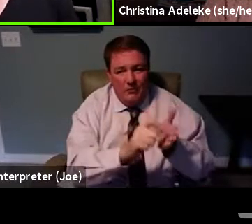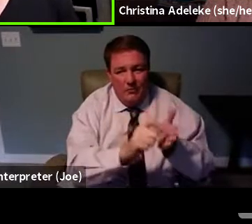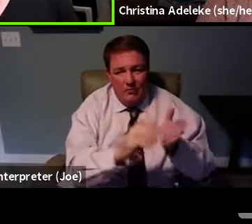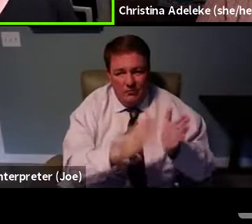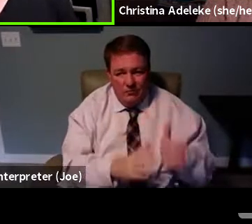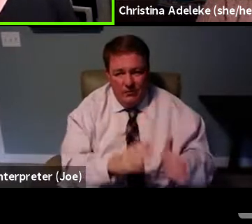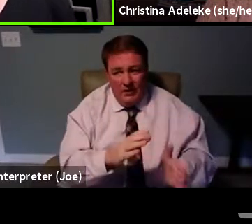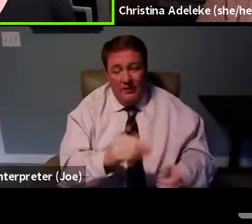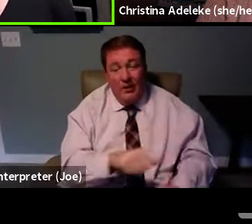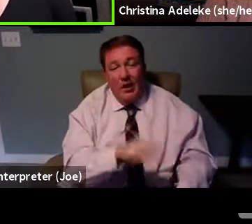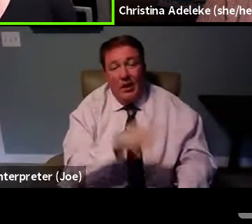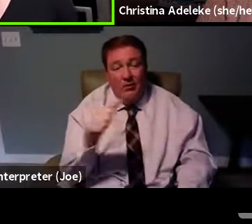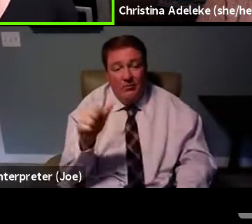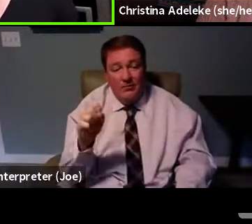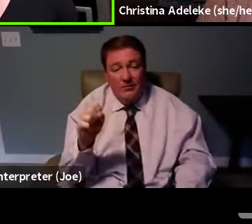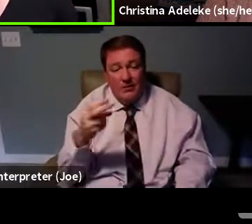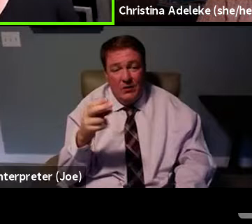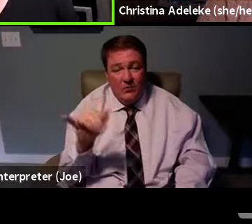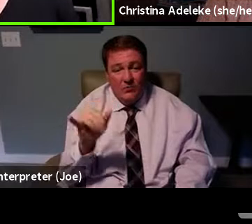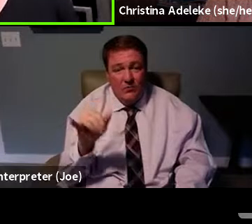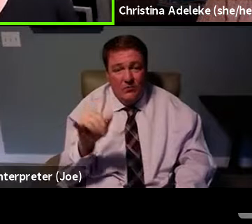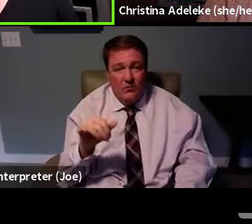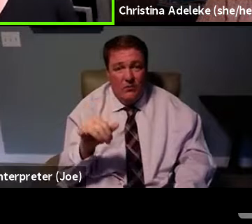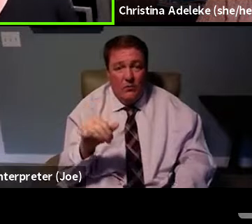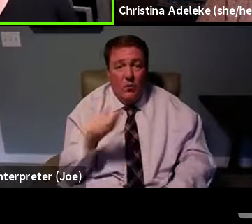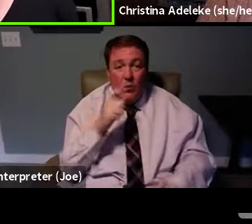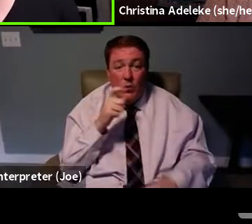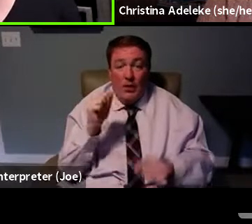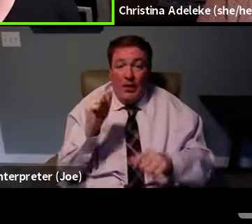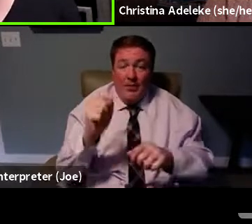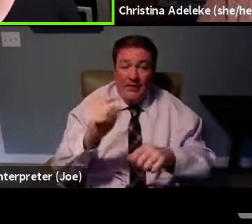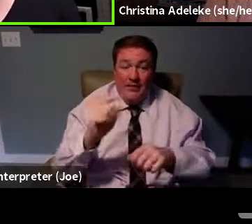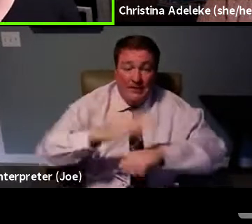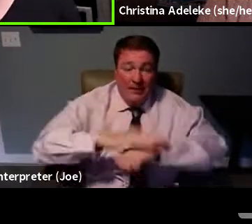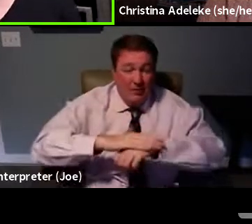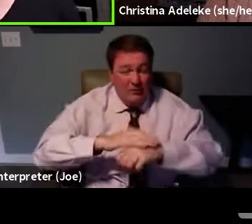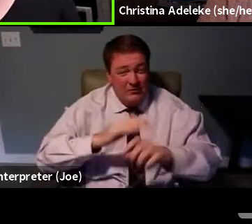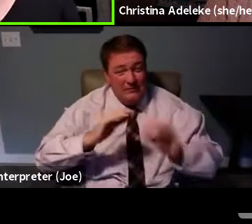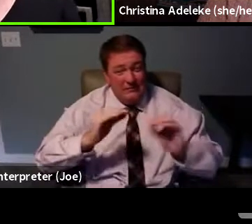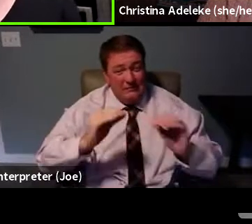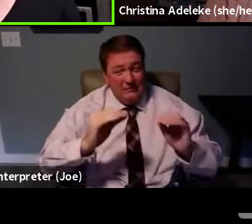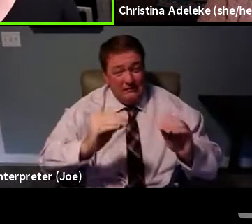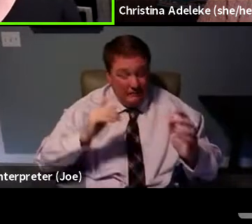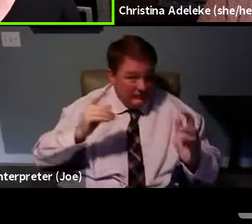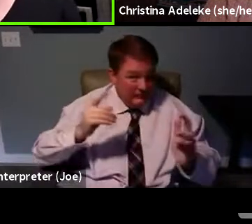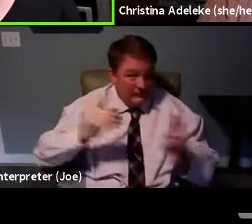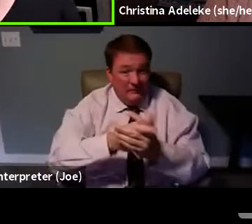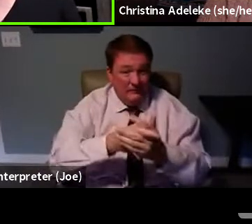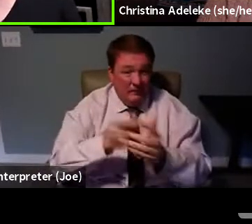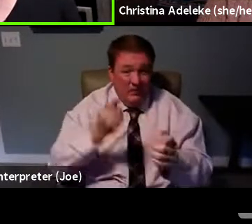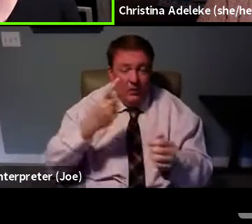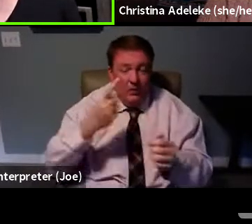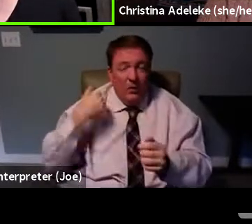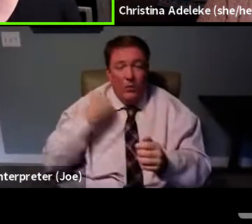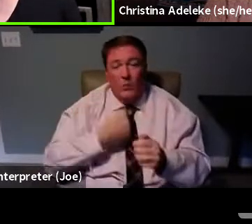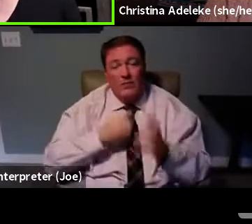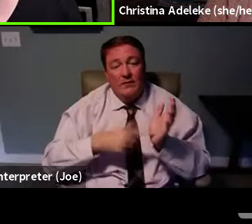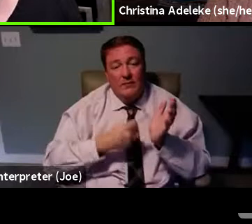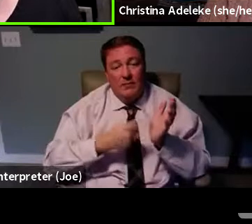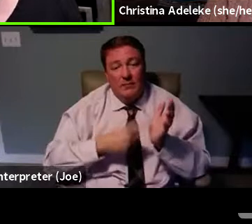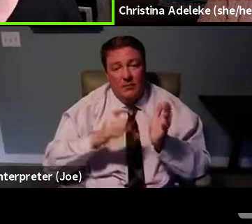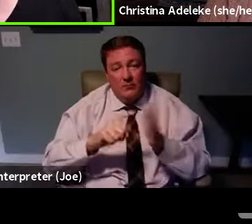stakeholders, people who are at the table to make them understand. And it's sometimes, you know, we've had to start at HIV 101,